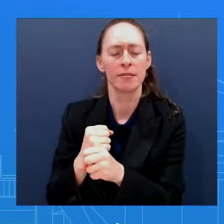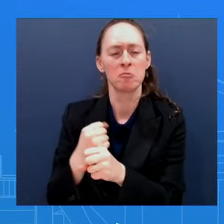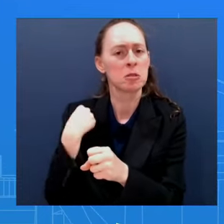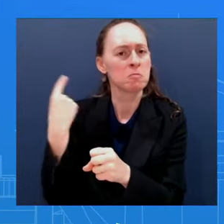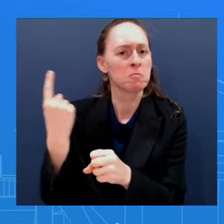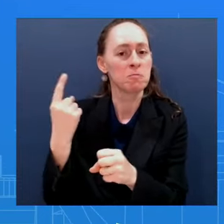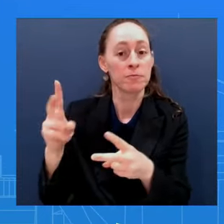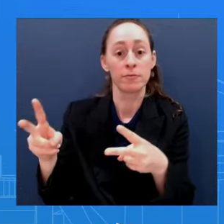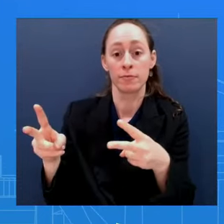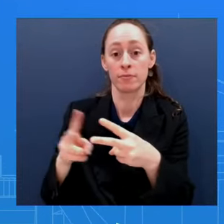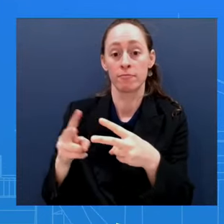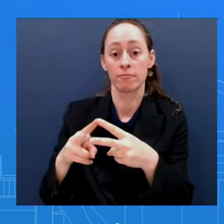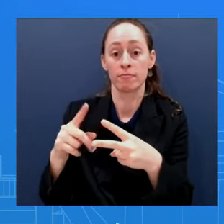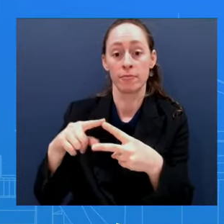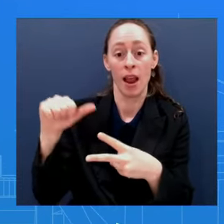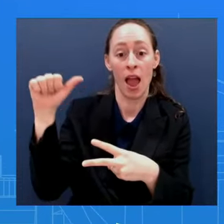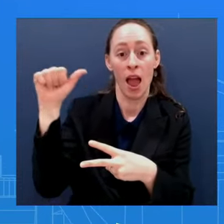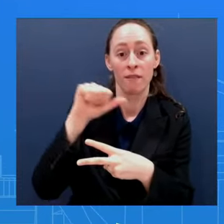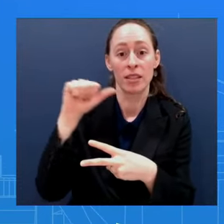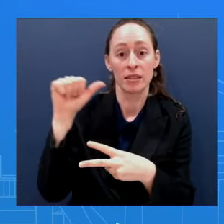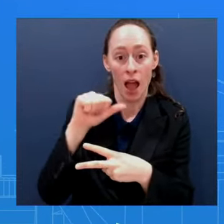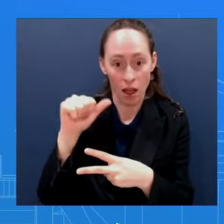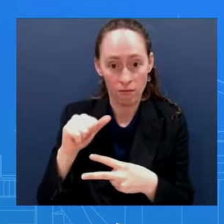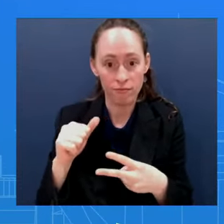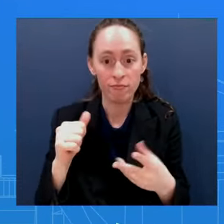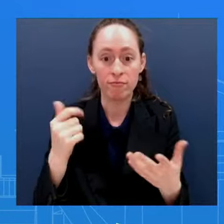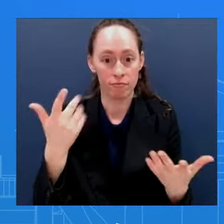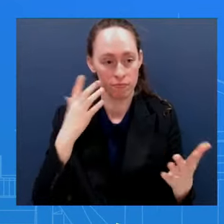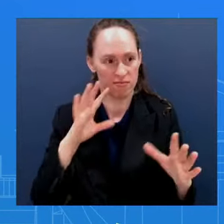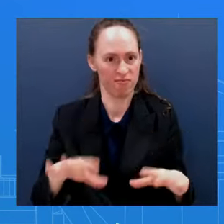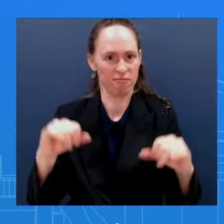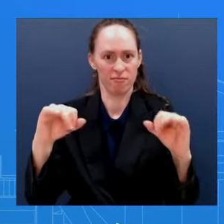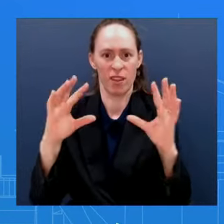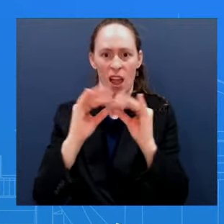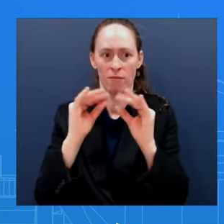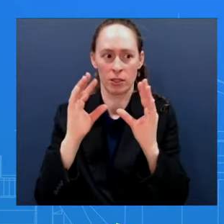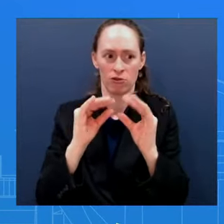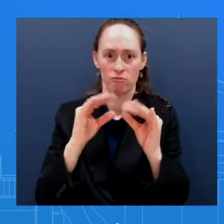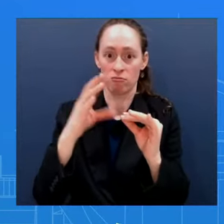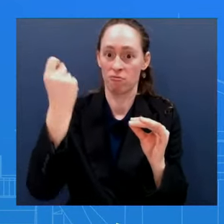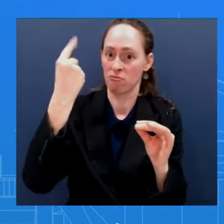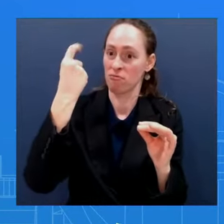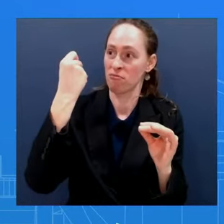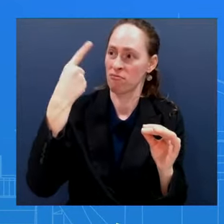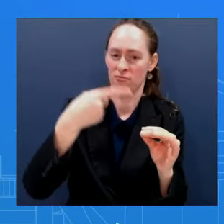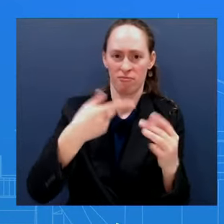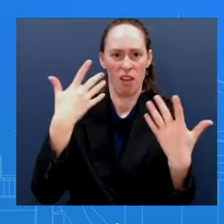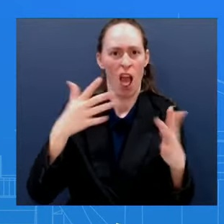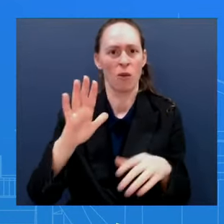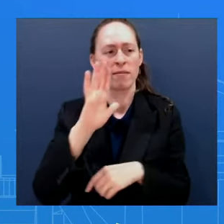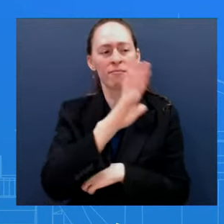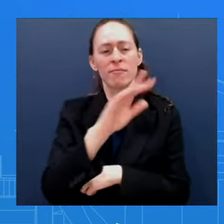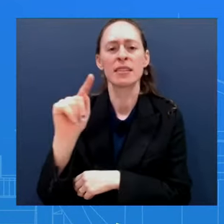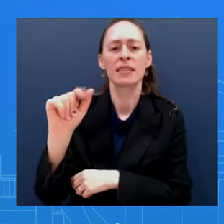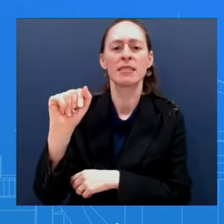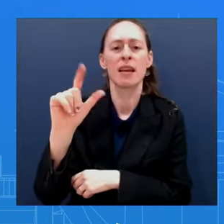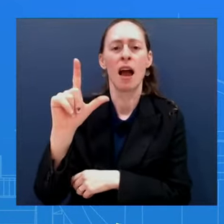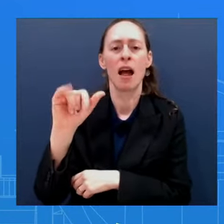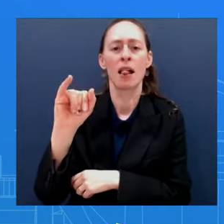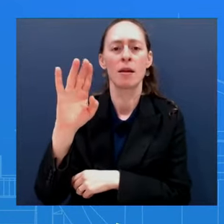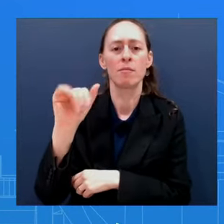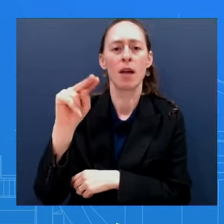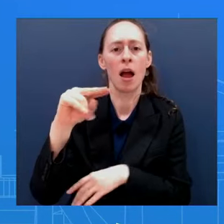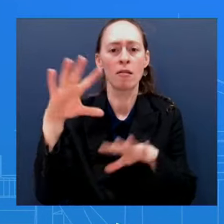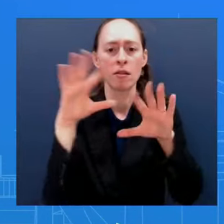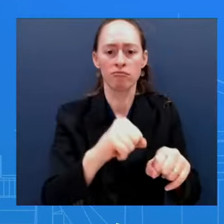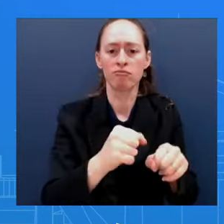Doha So I just wonder, what are the administration's expectations from this gathering? And do you see this as a move to normalize the Taliban? There are